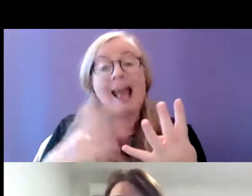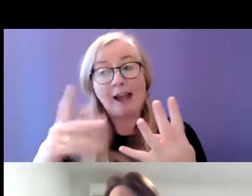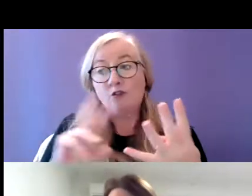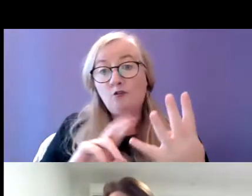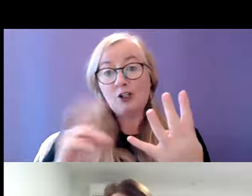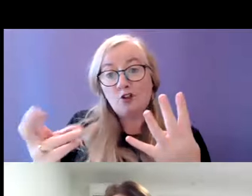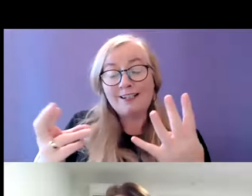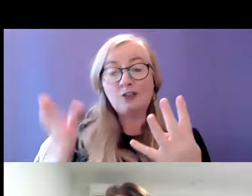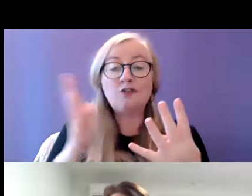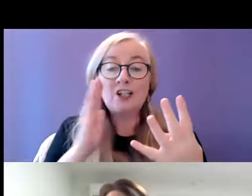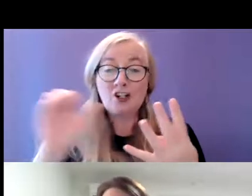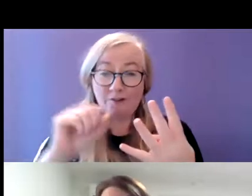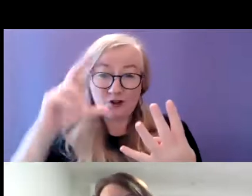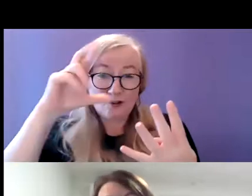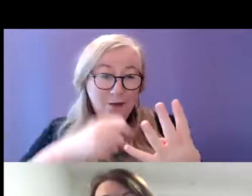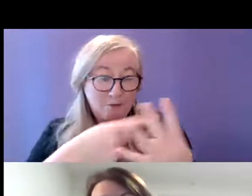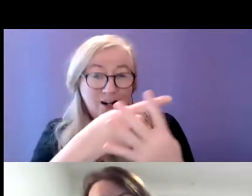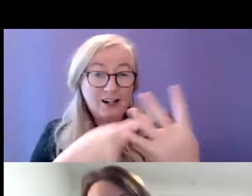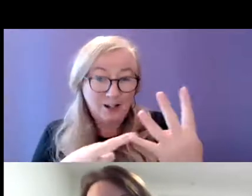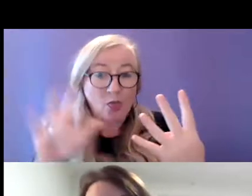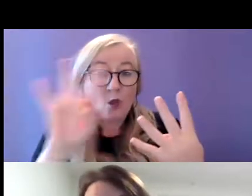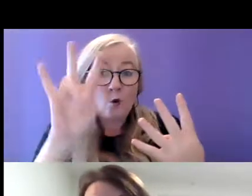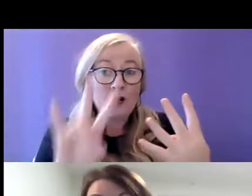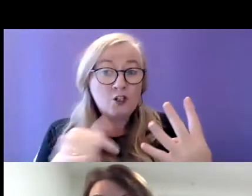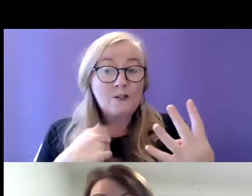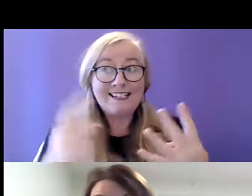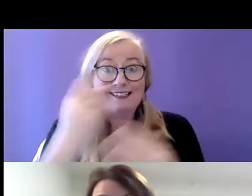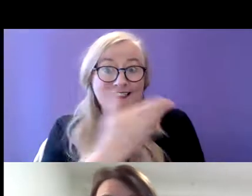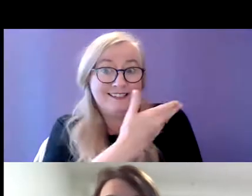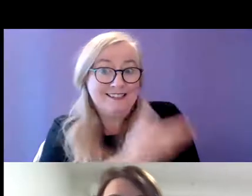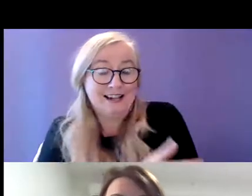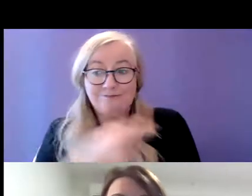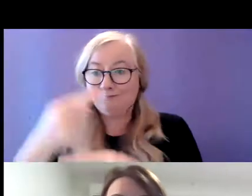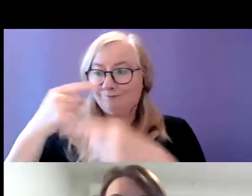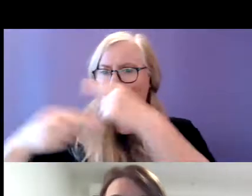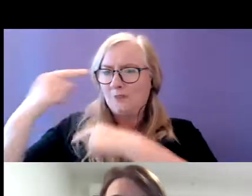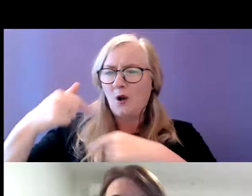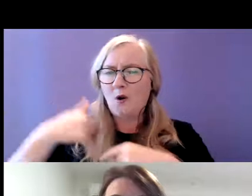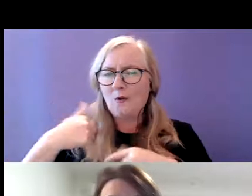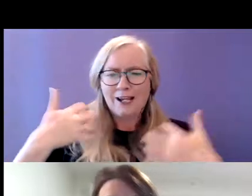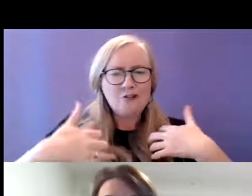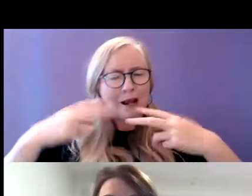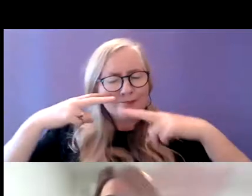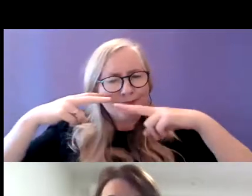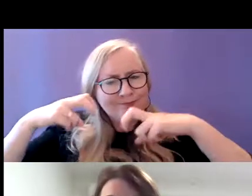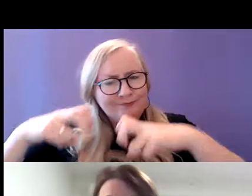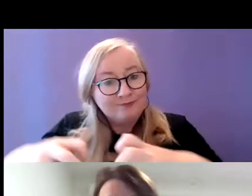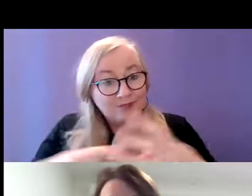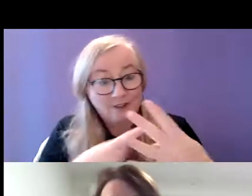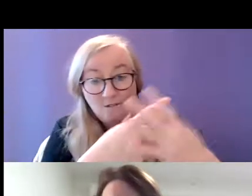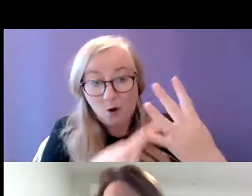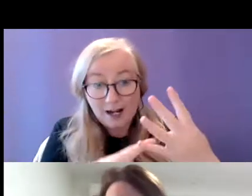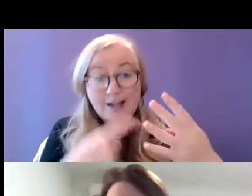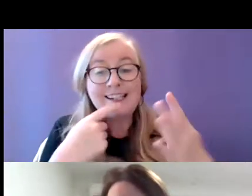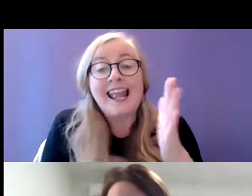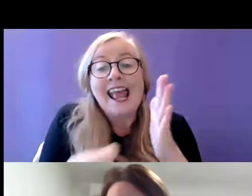So you may remember these were four of the key questions that we presented at the very beginning that we were interested in exploring. Now, the sub-themes